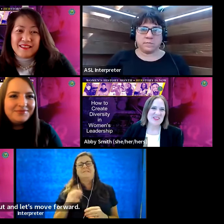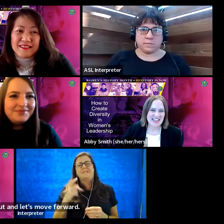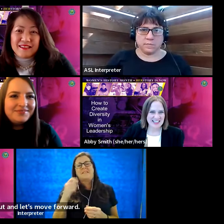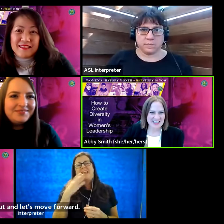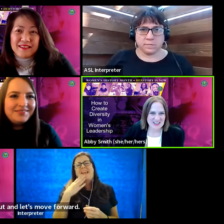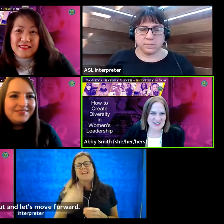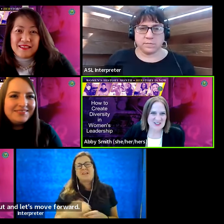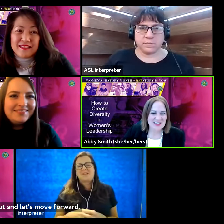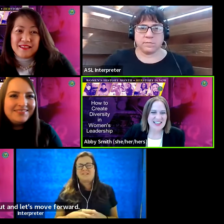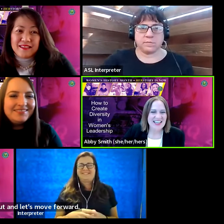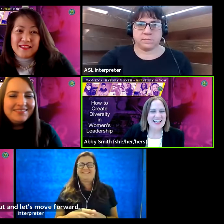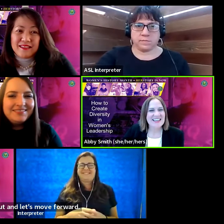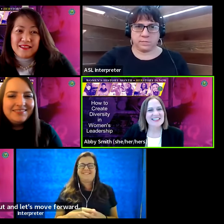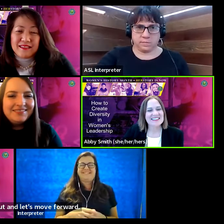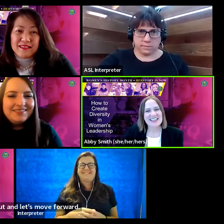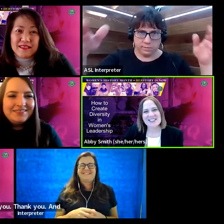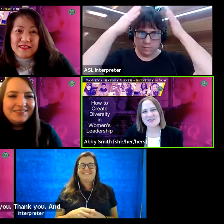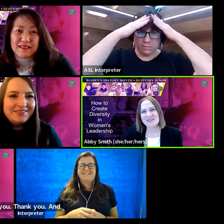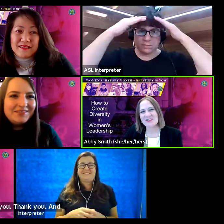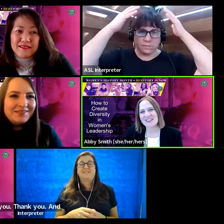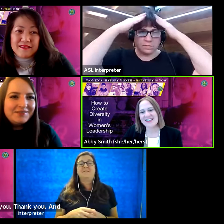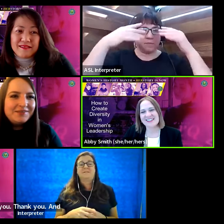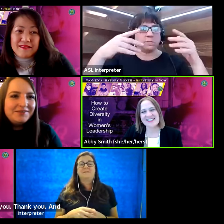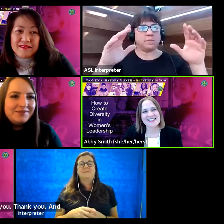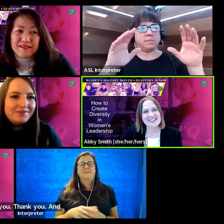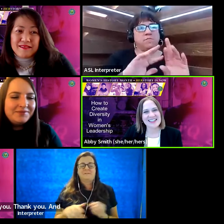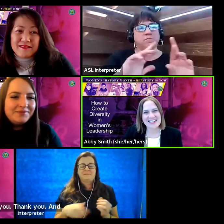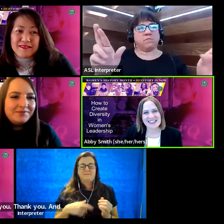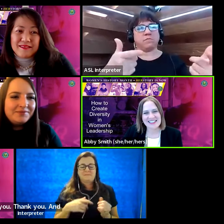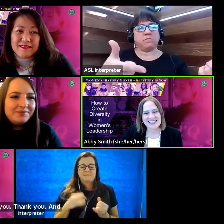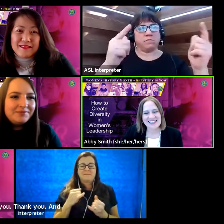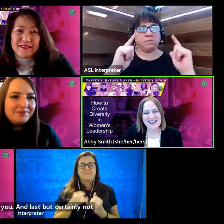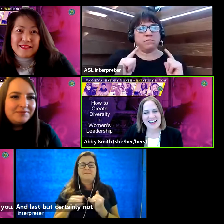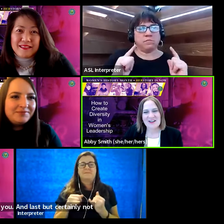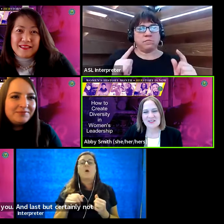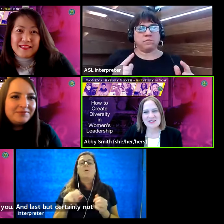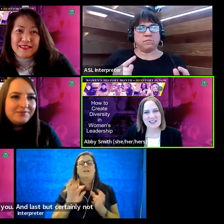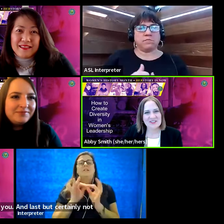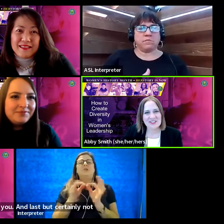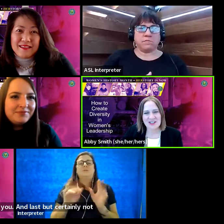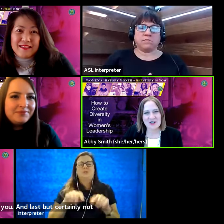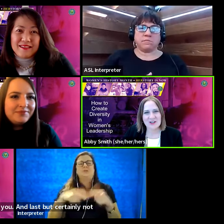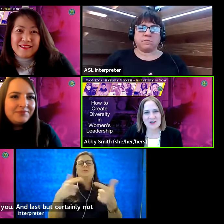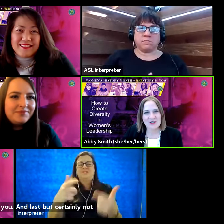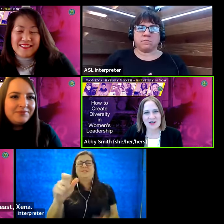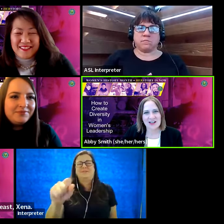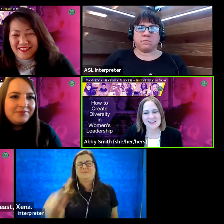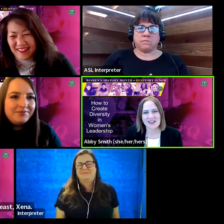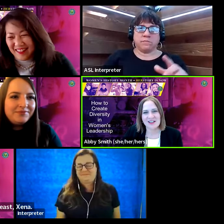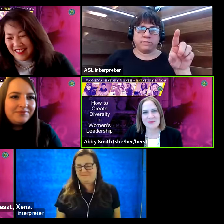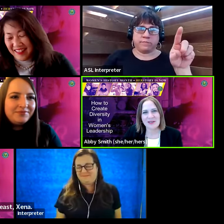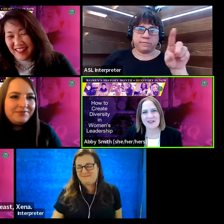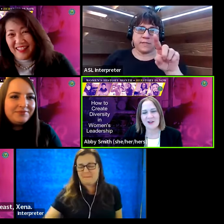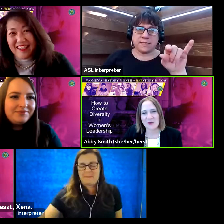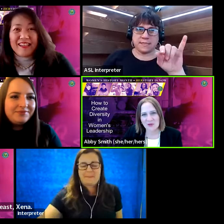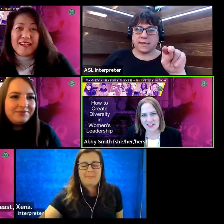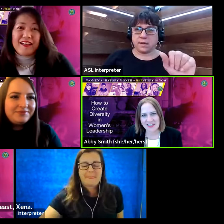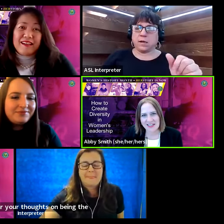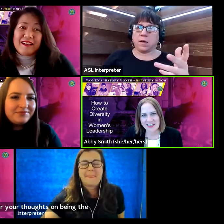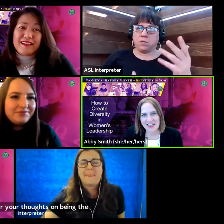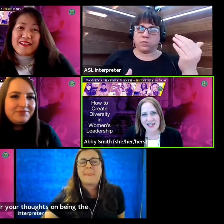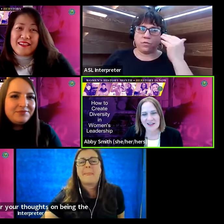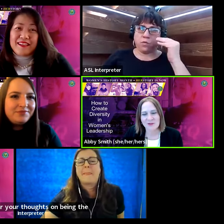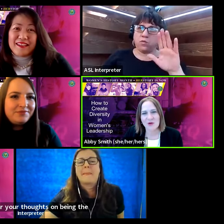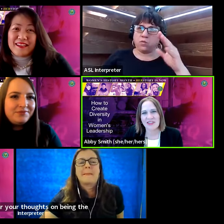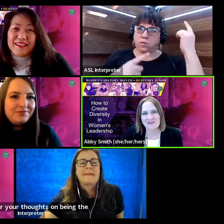you. Thank you. And last and certainly not least, Zina, I would love to hear your thoughts on being the